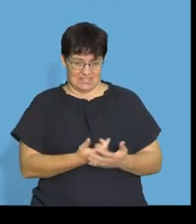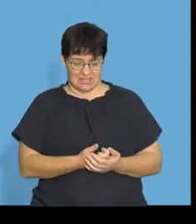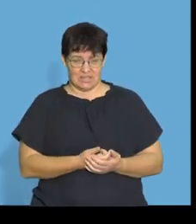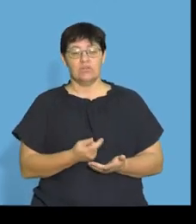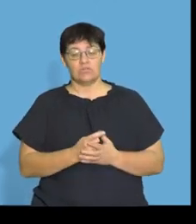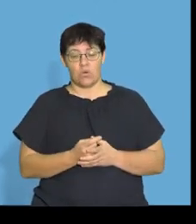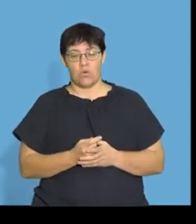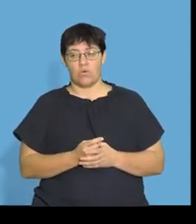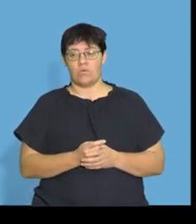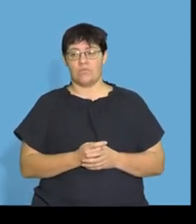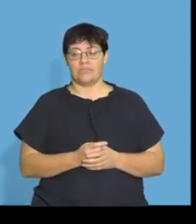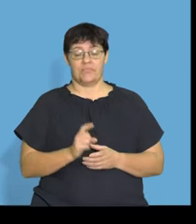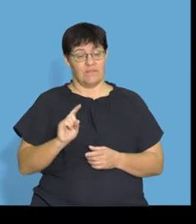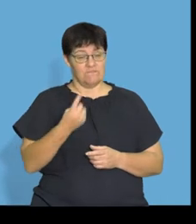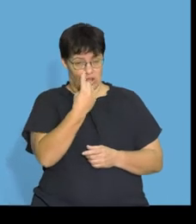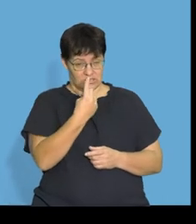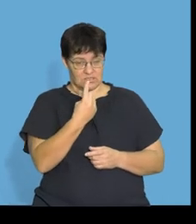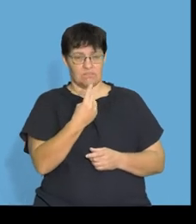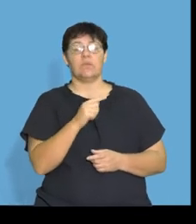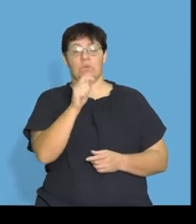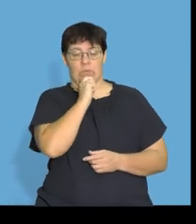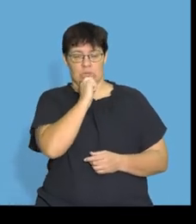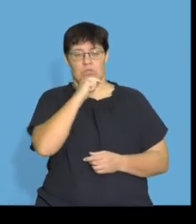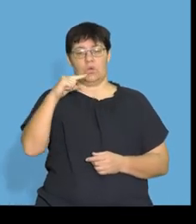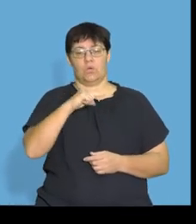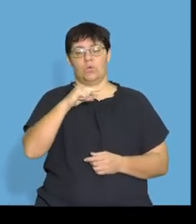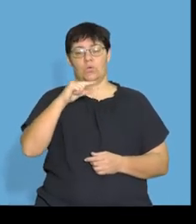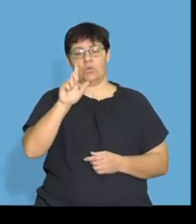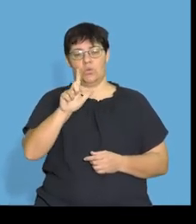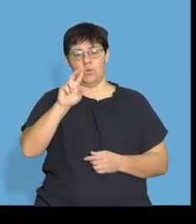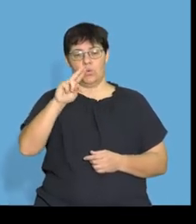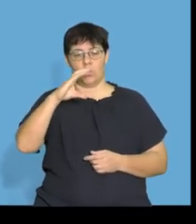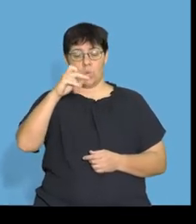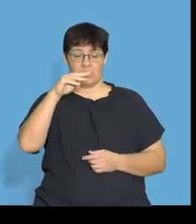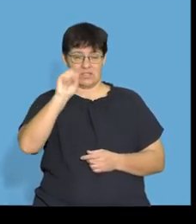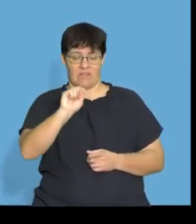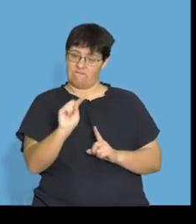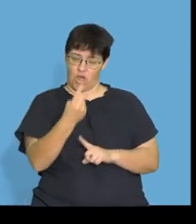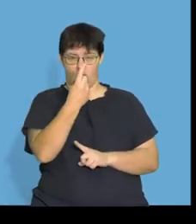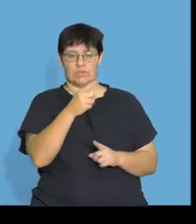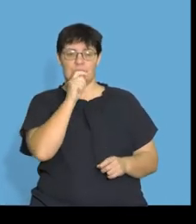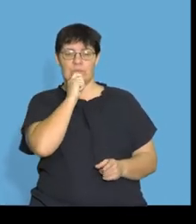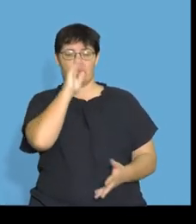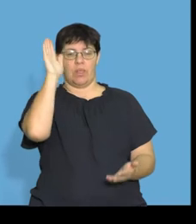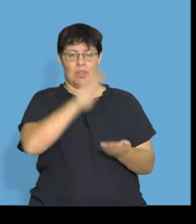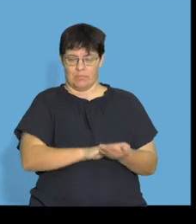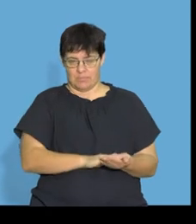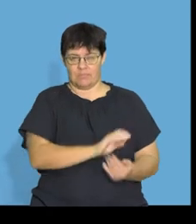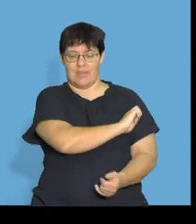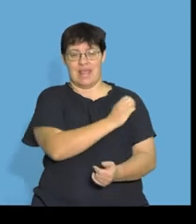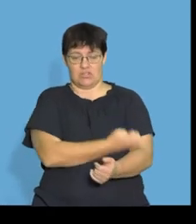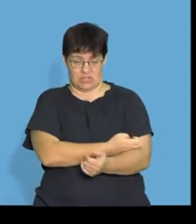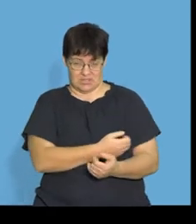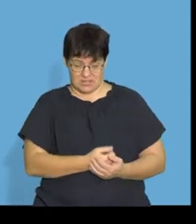Basically, it means that our first point, our body's going to use glucose, right? That is going to be like the instant